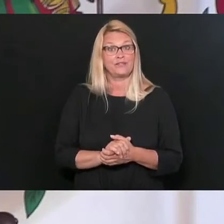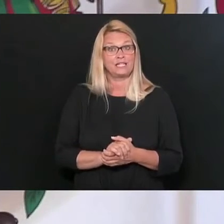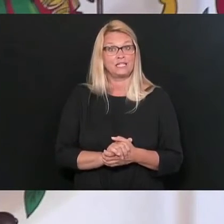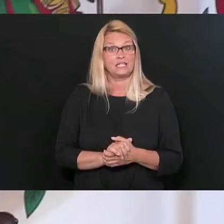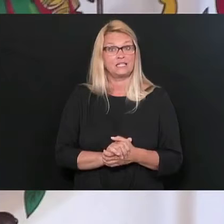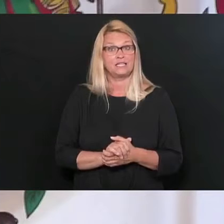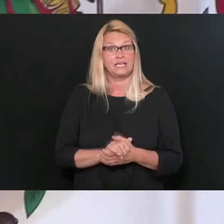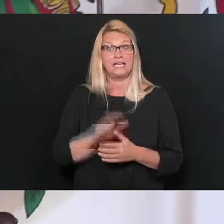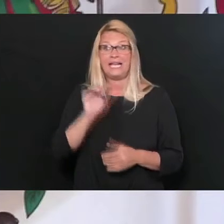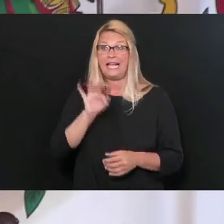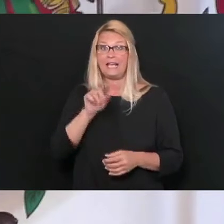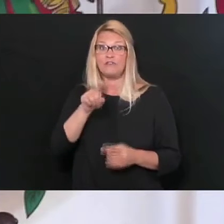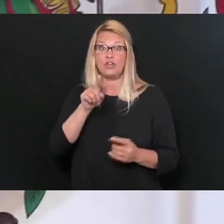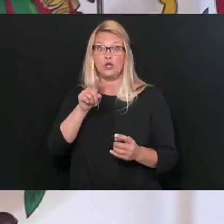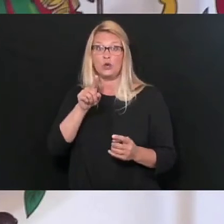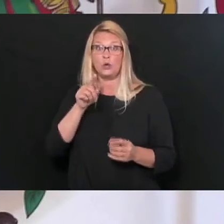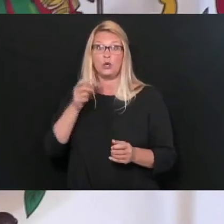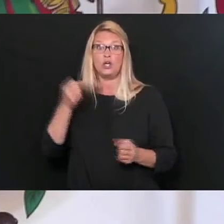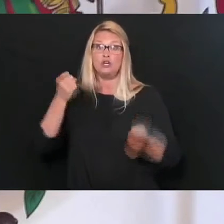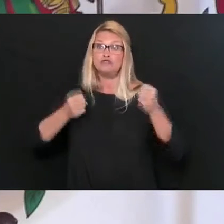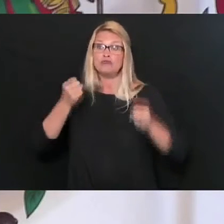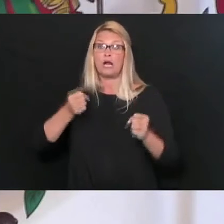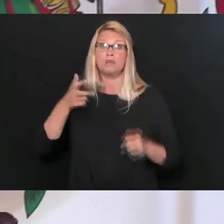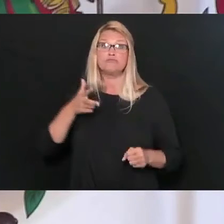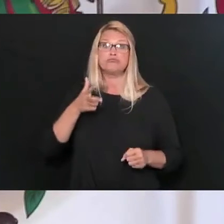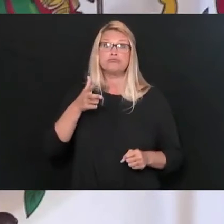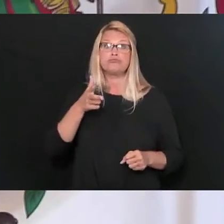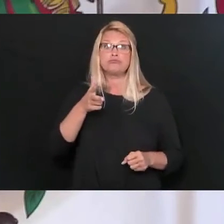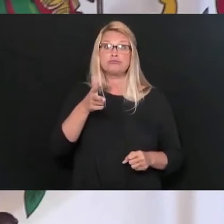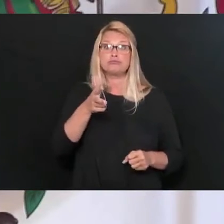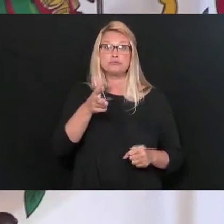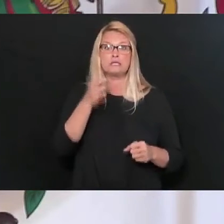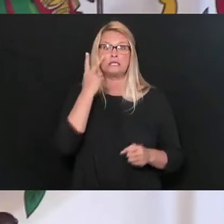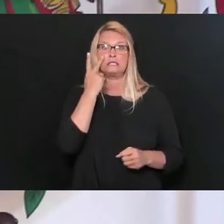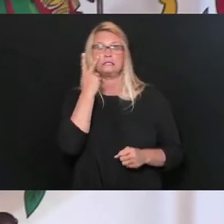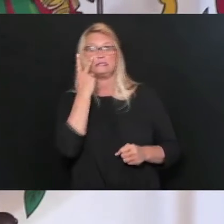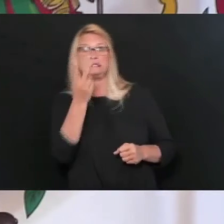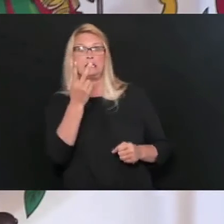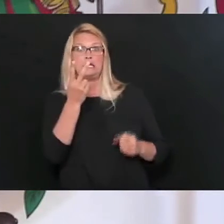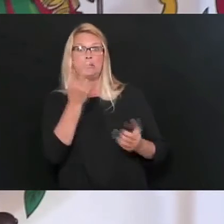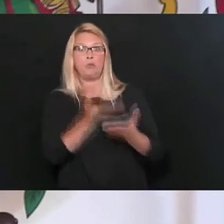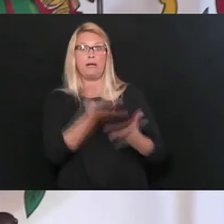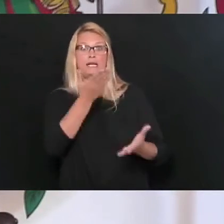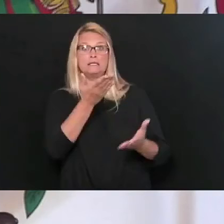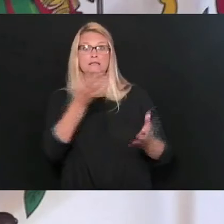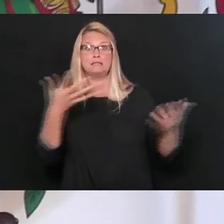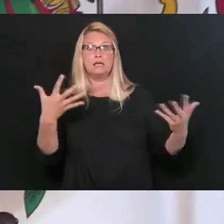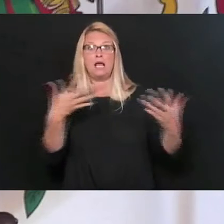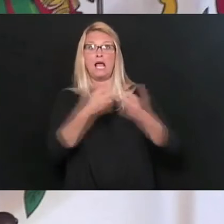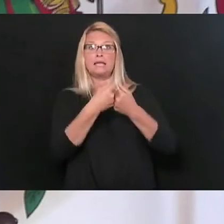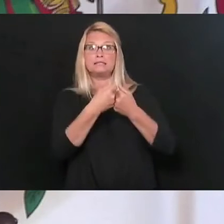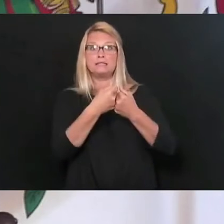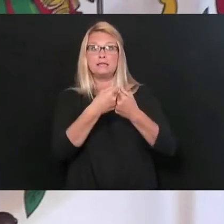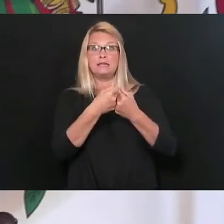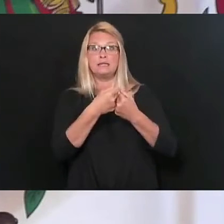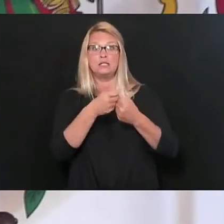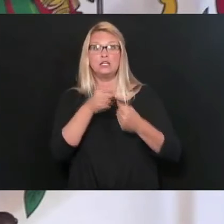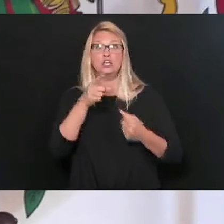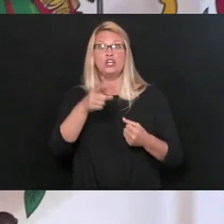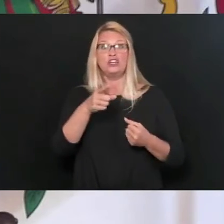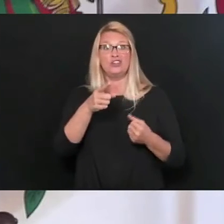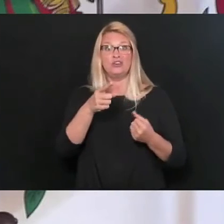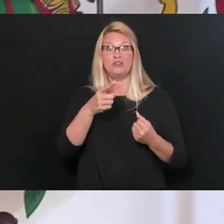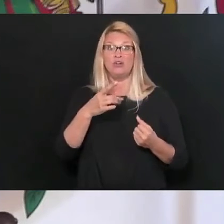upon an accident on the road and, and, and look at someone that's laying over in a ditch and just go by